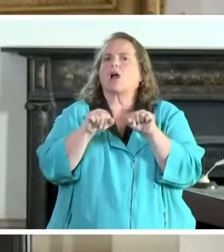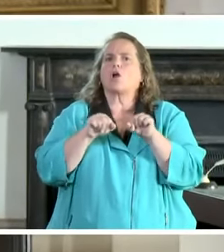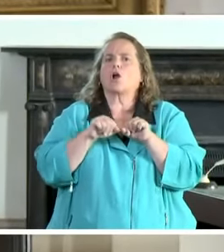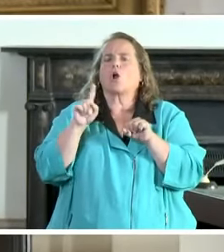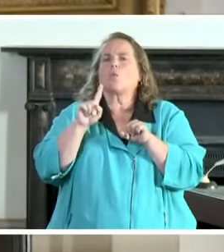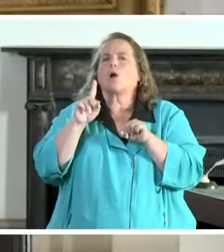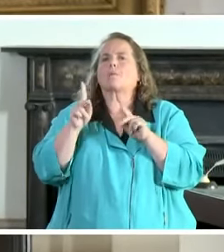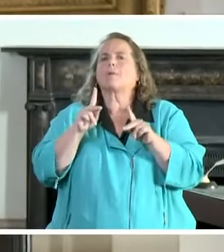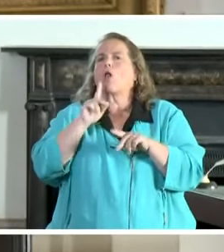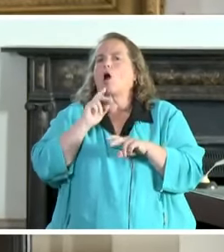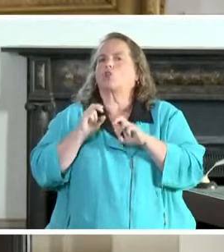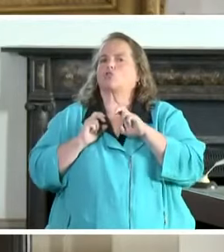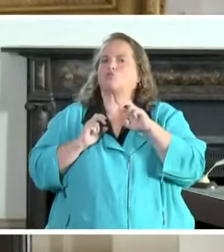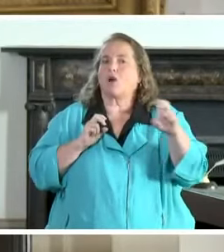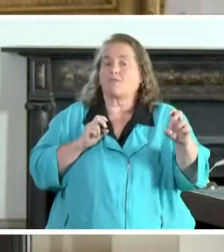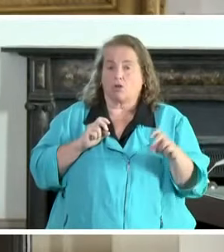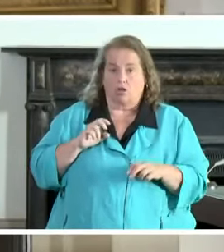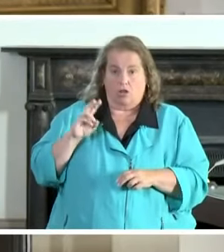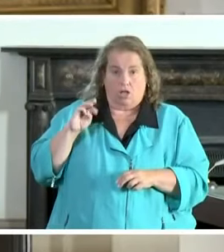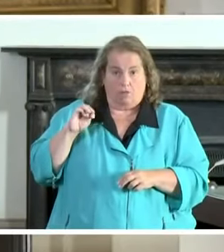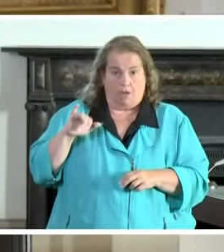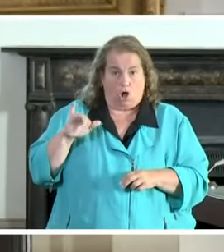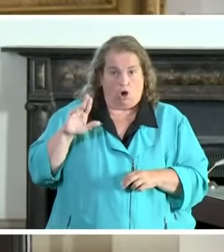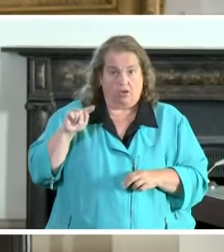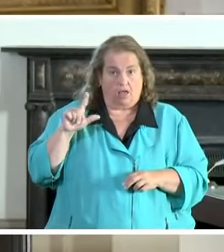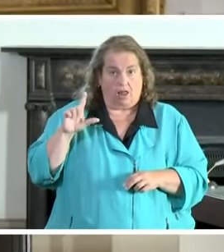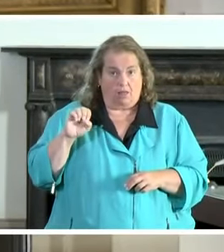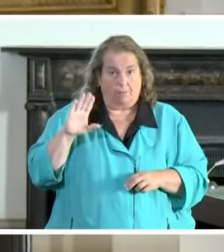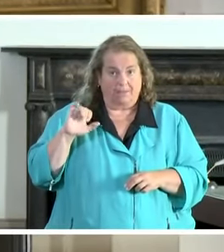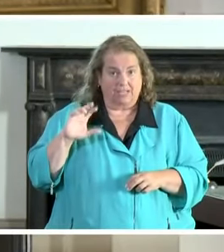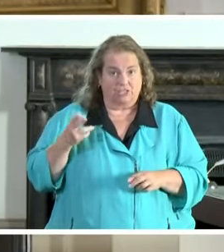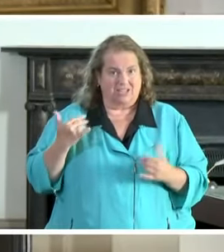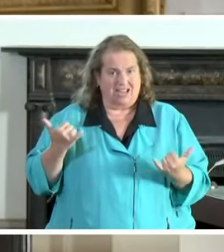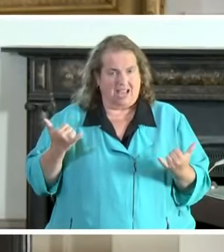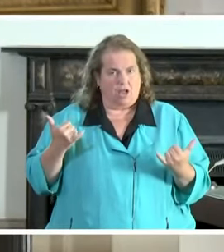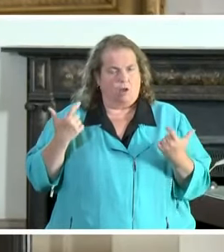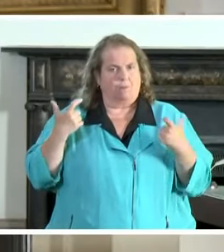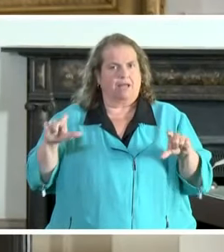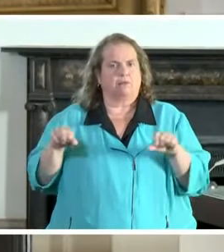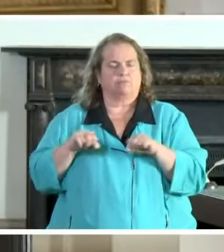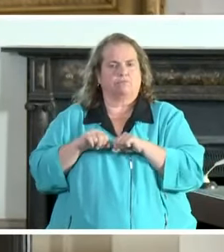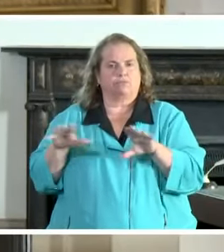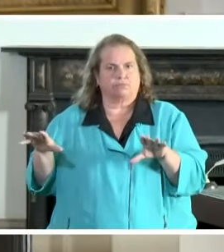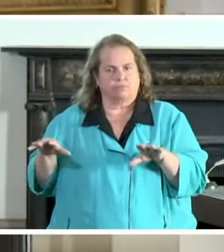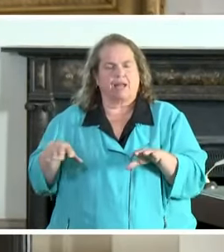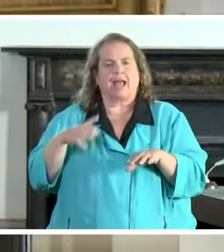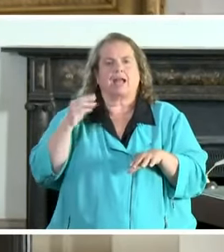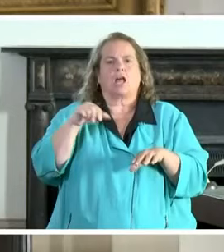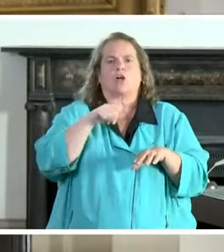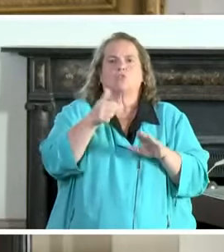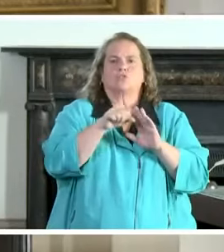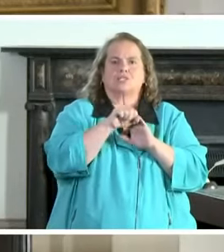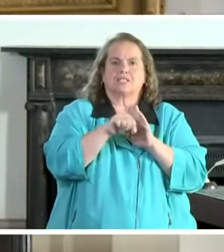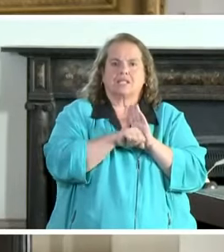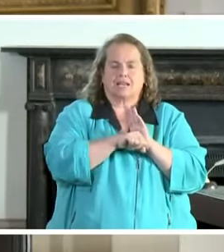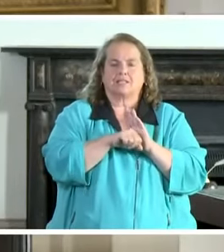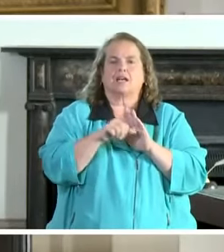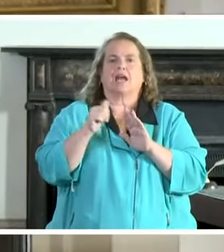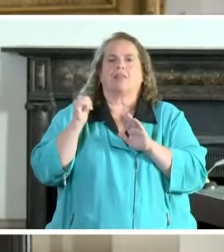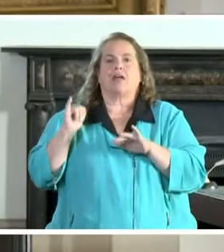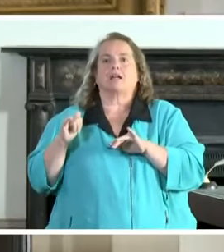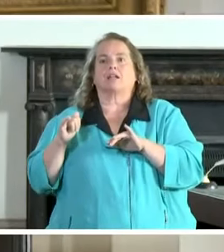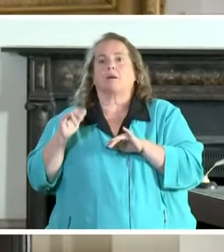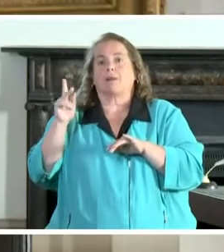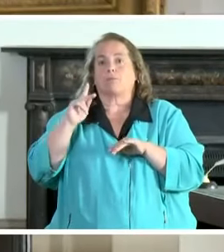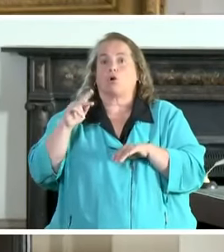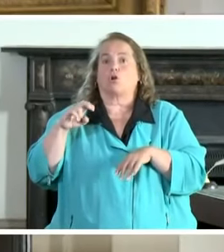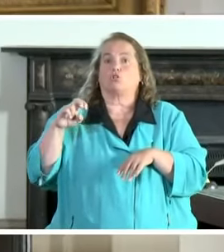to right now myrtle beach is one area that we are seeing causing outbreaks in other states and in kentucky we need people